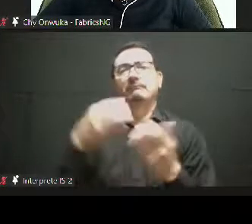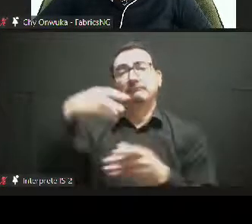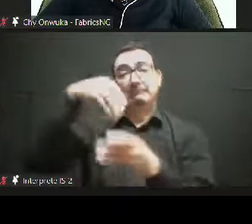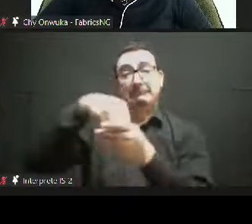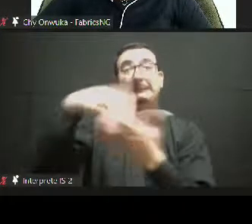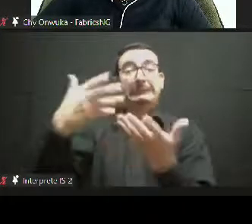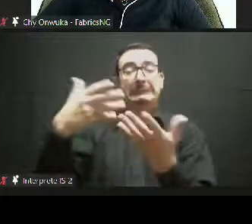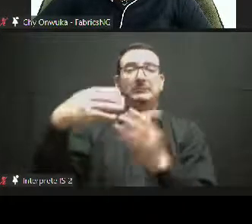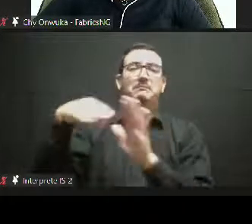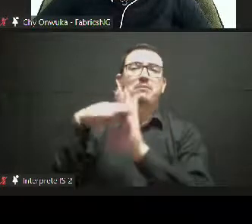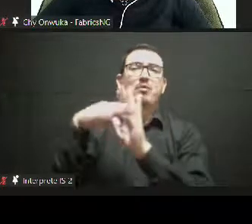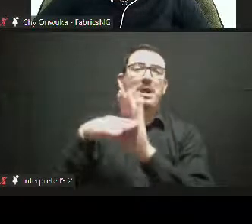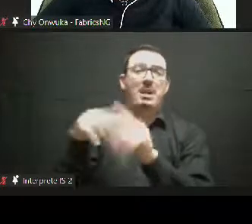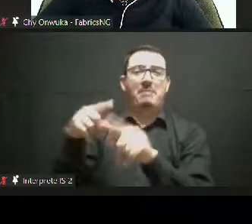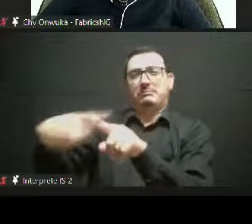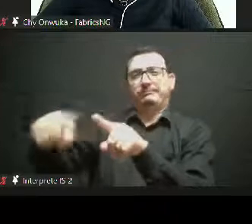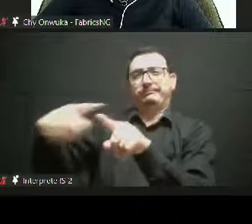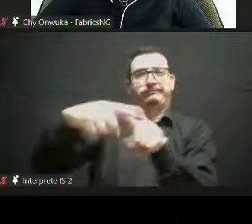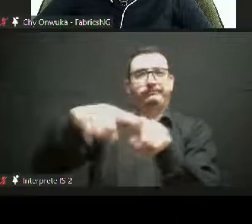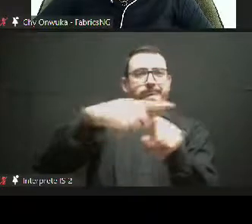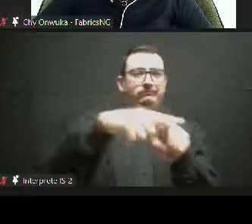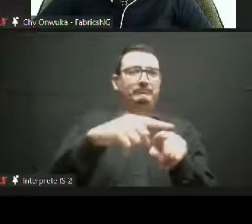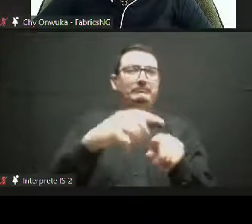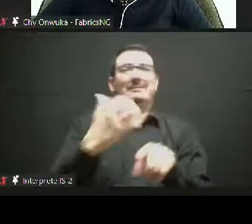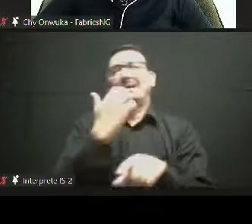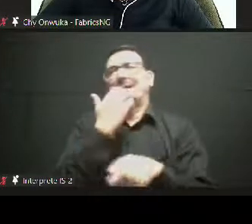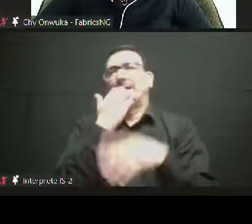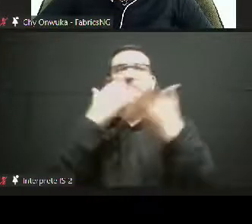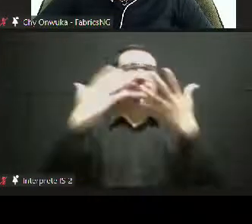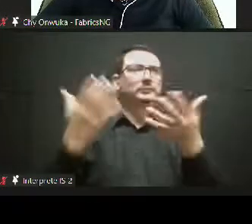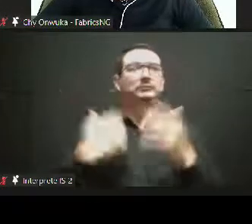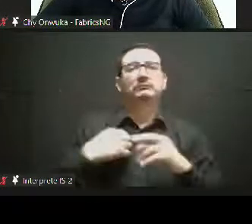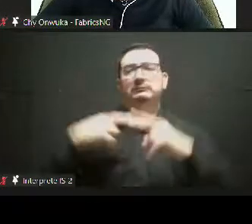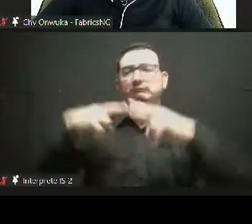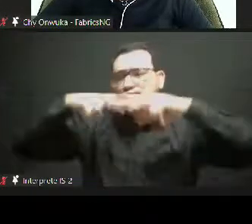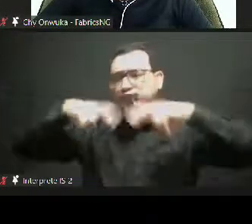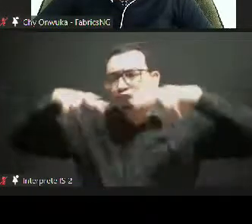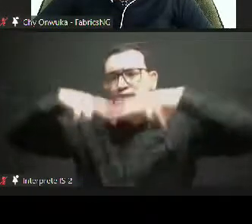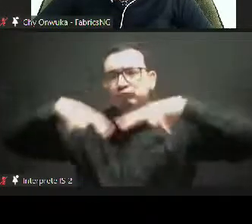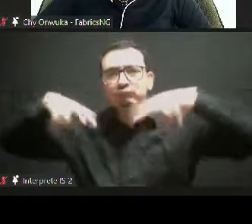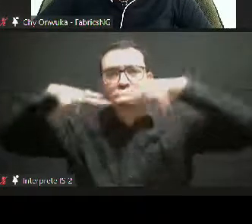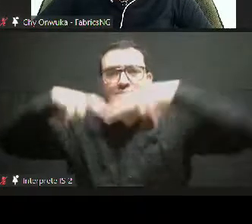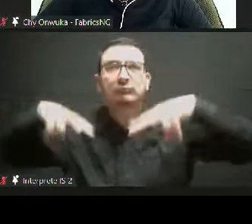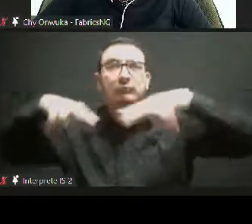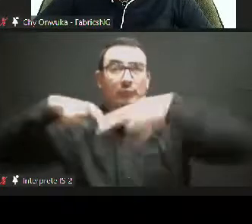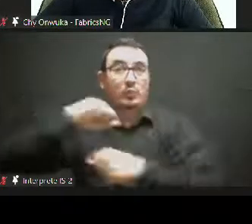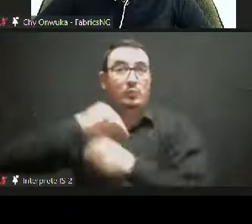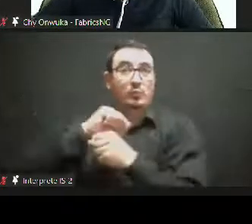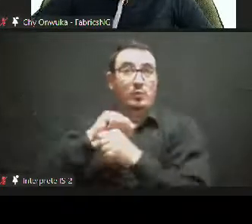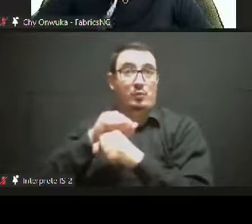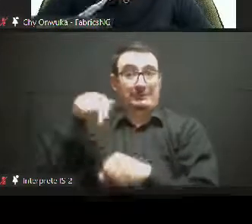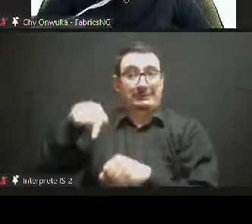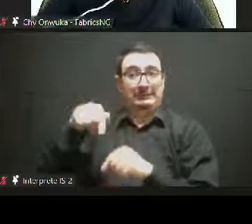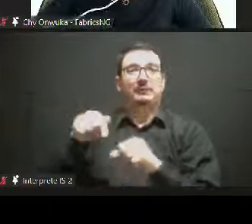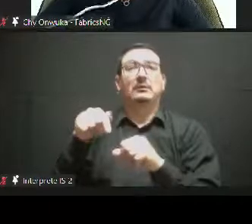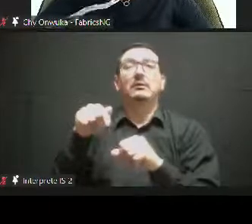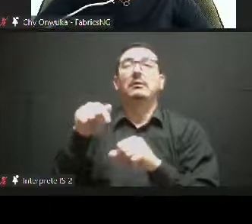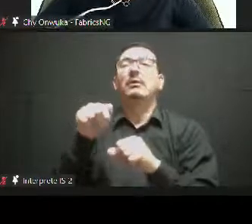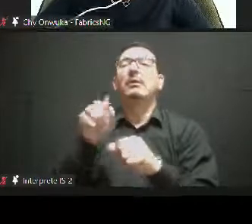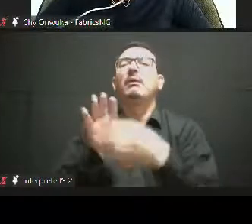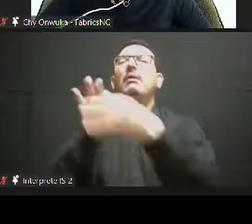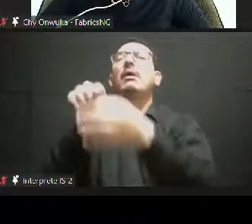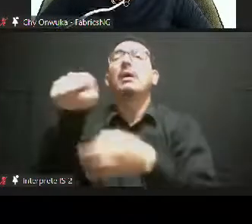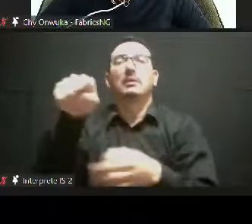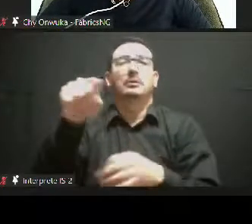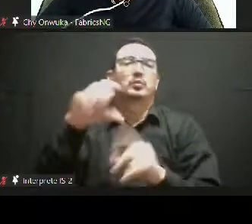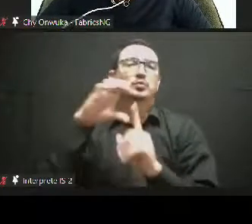The New Horizon Europe program is also very encouraging for the culture and creative industries and sectors,